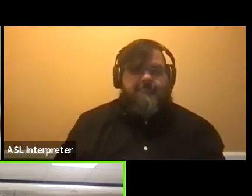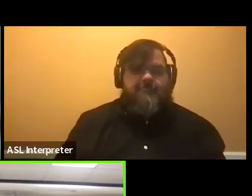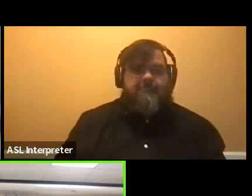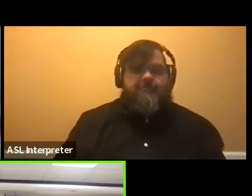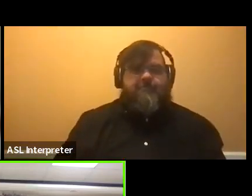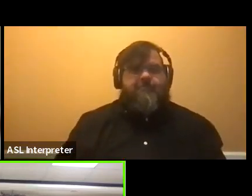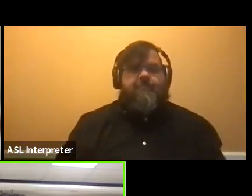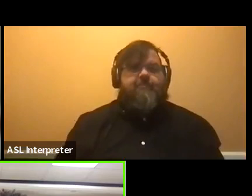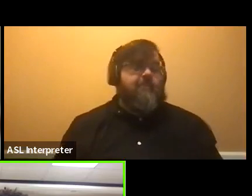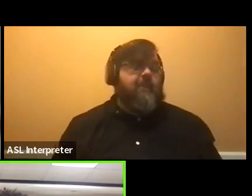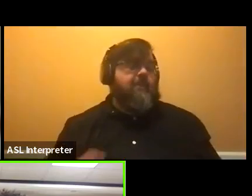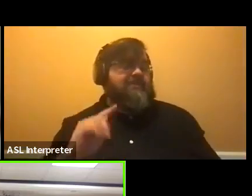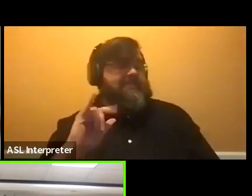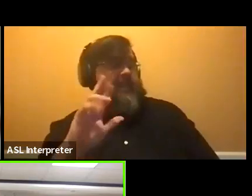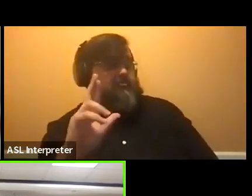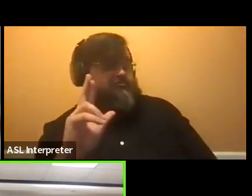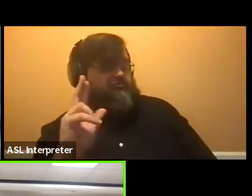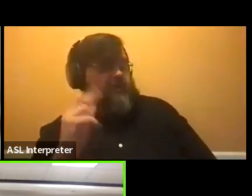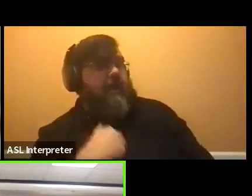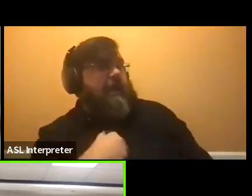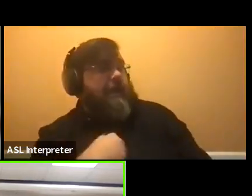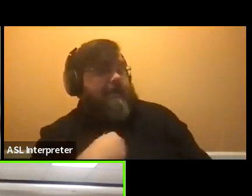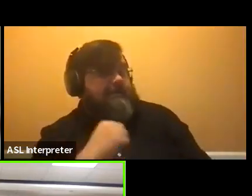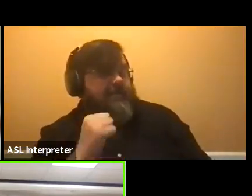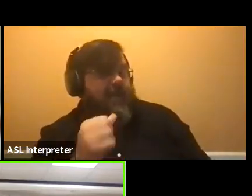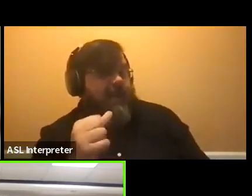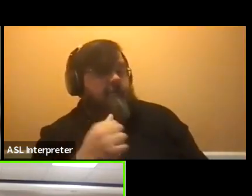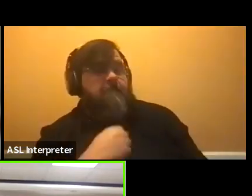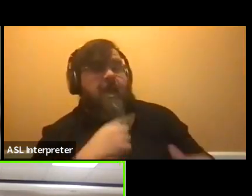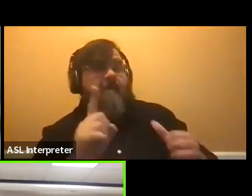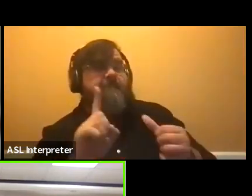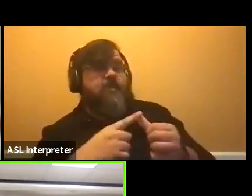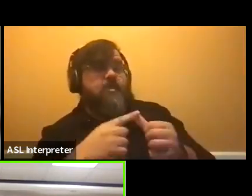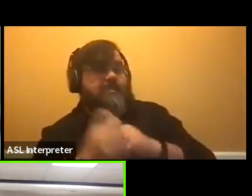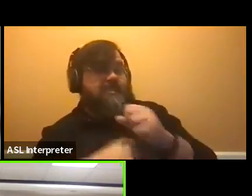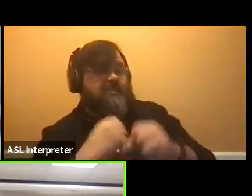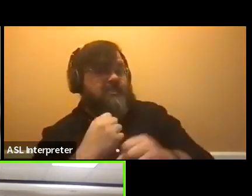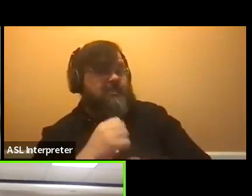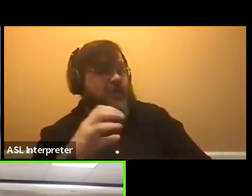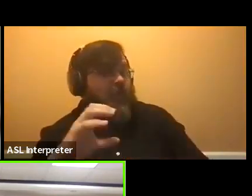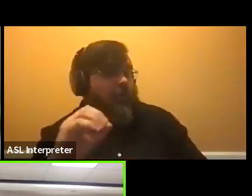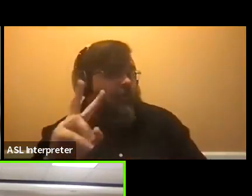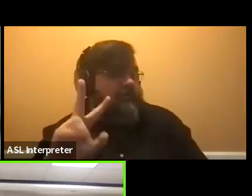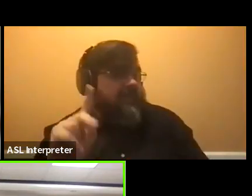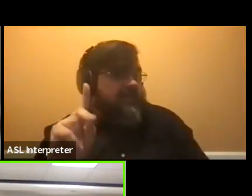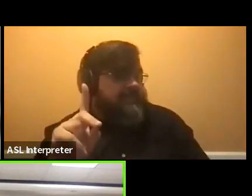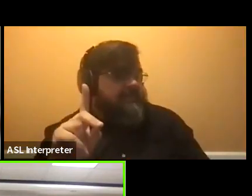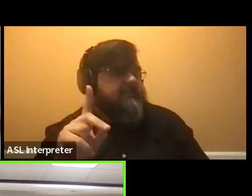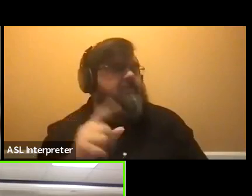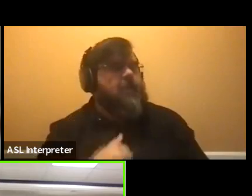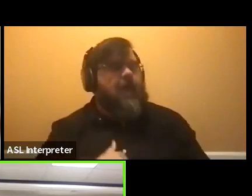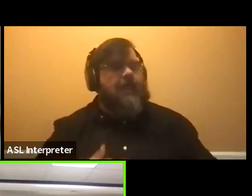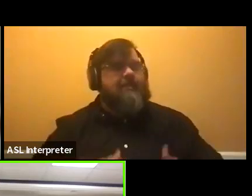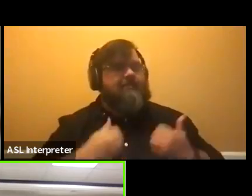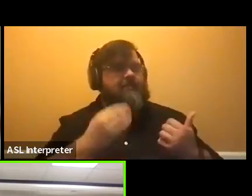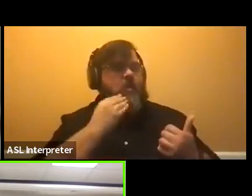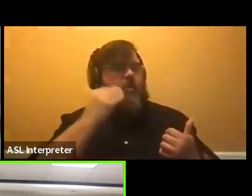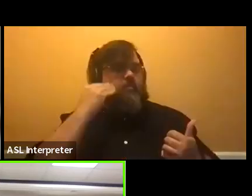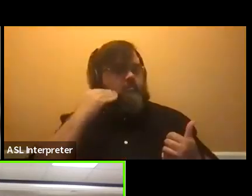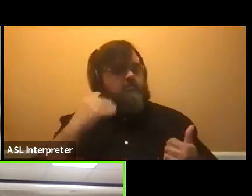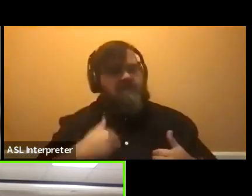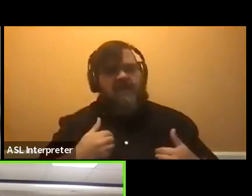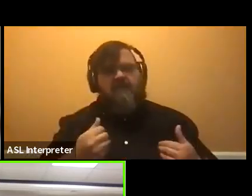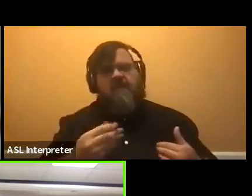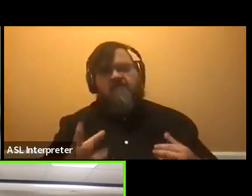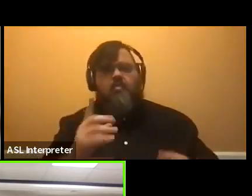I didn't because my first year was during COVID. So I did live at home, but I did have a few friends who